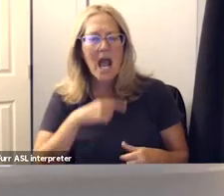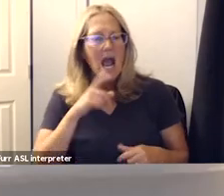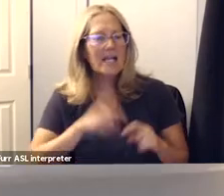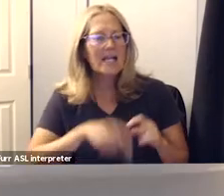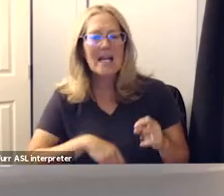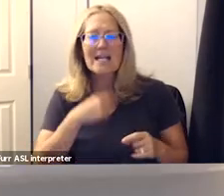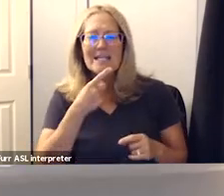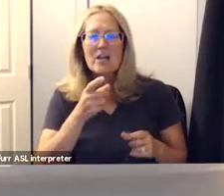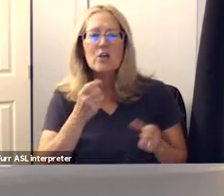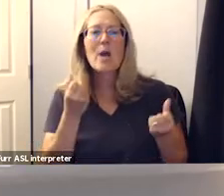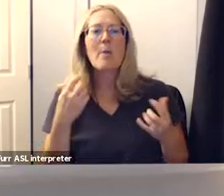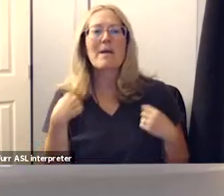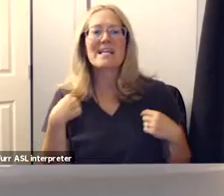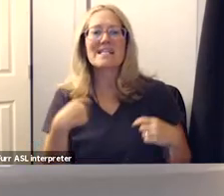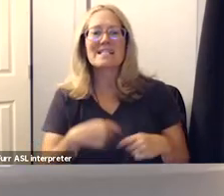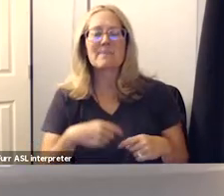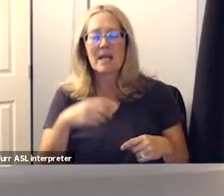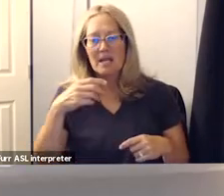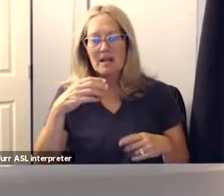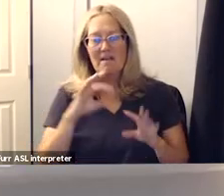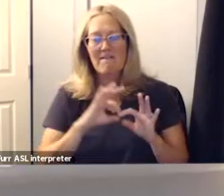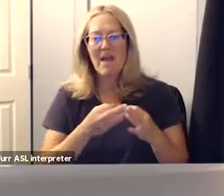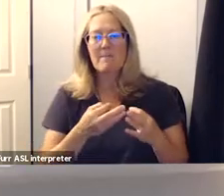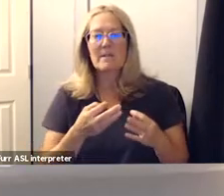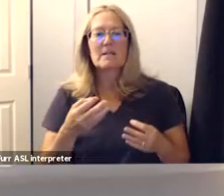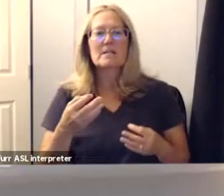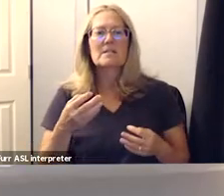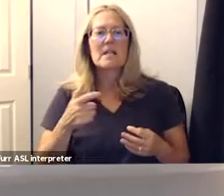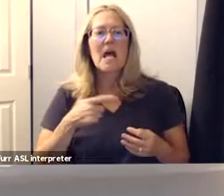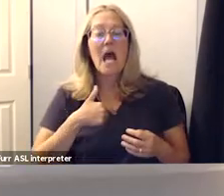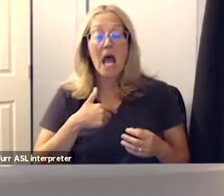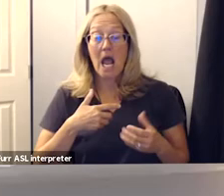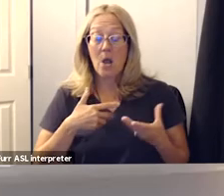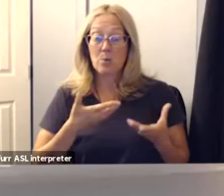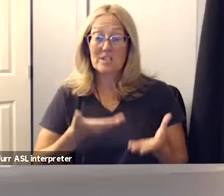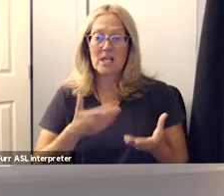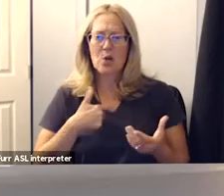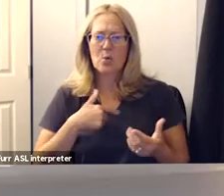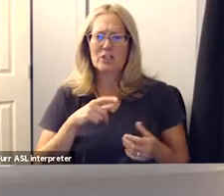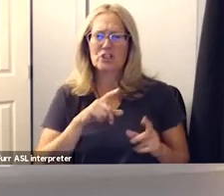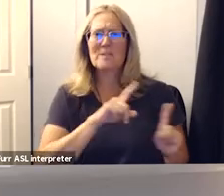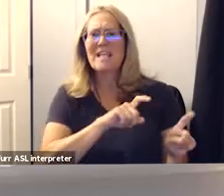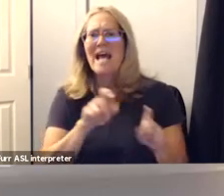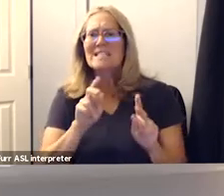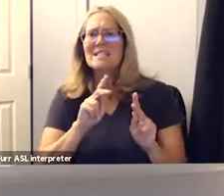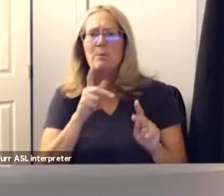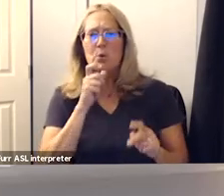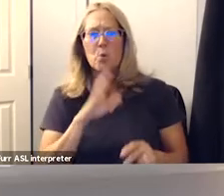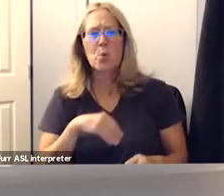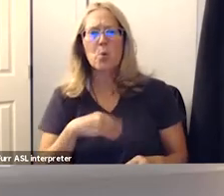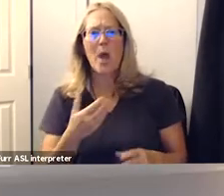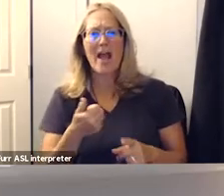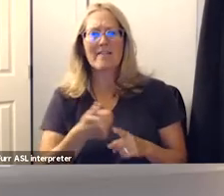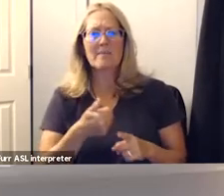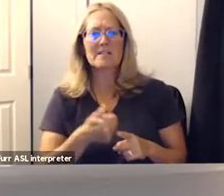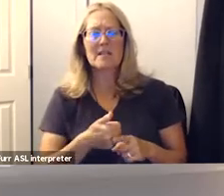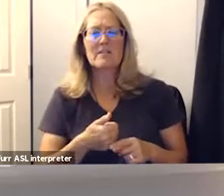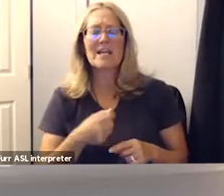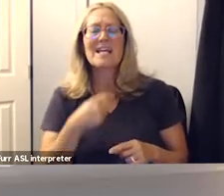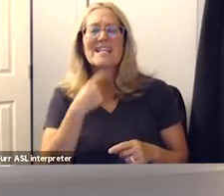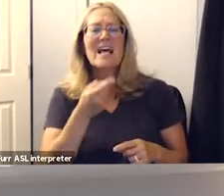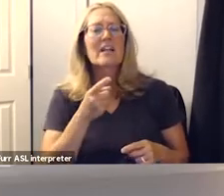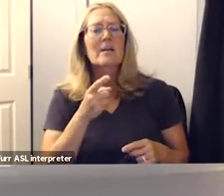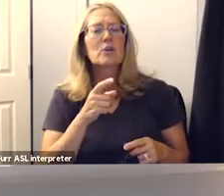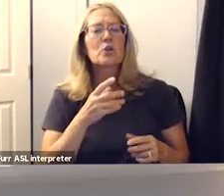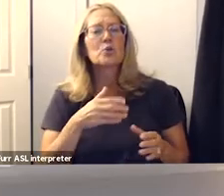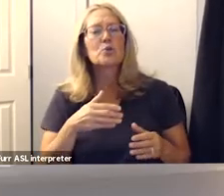many hispanic families i was present when she was basically asking people who were white and telling them to leave